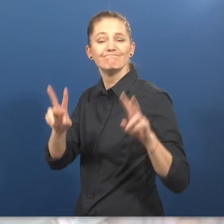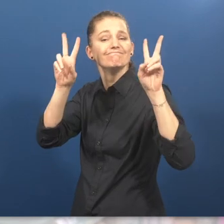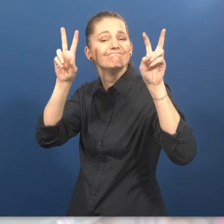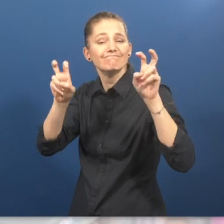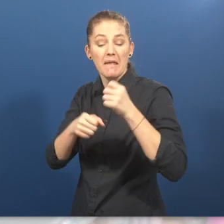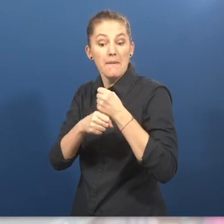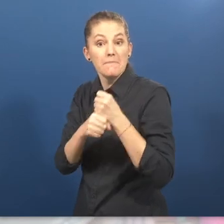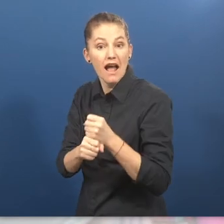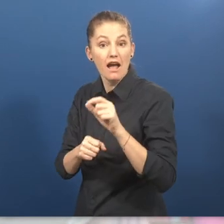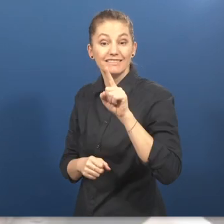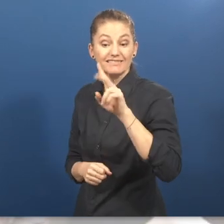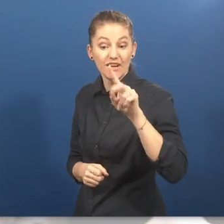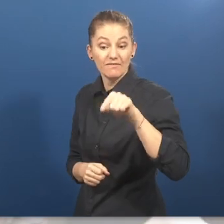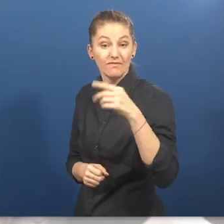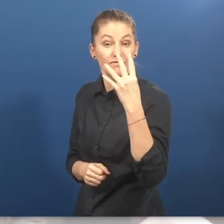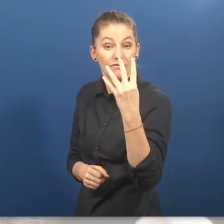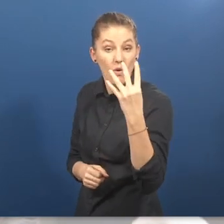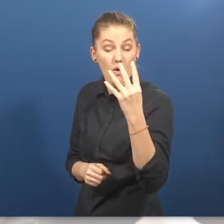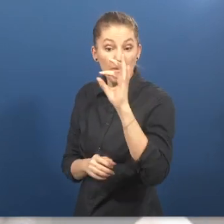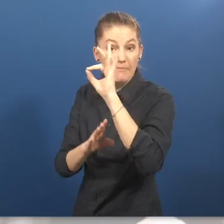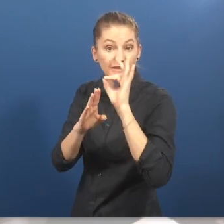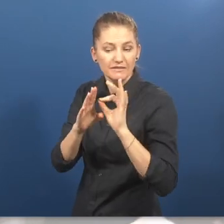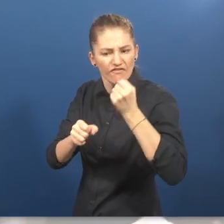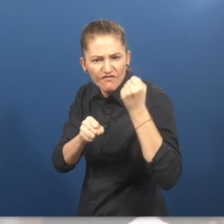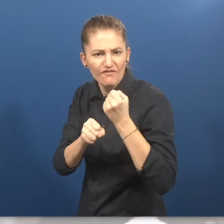What is Make 12.4% Work About?